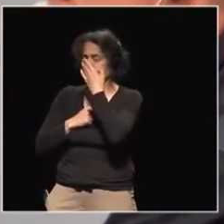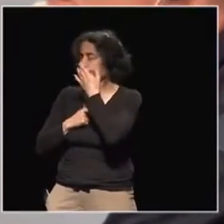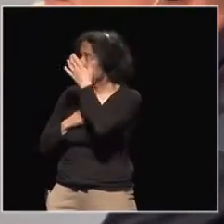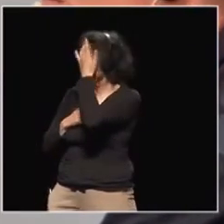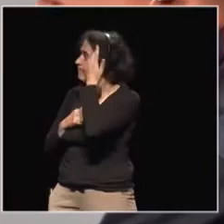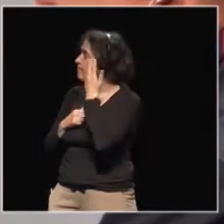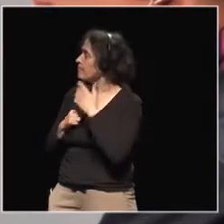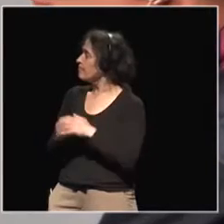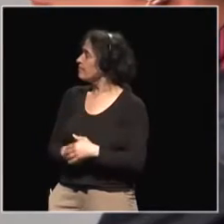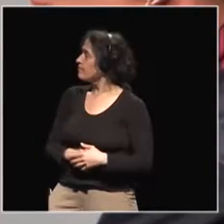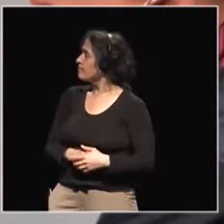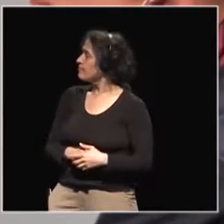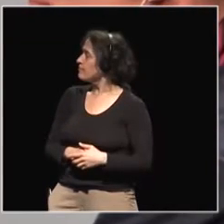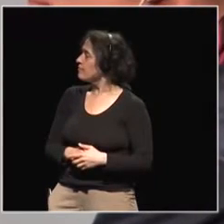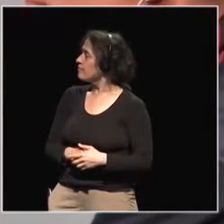Let's do it again.